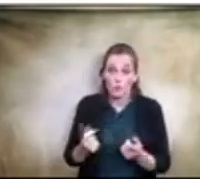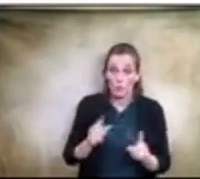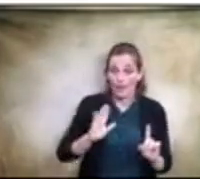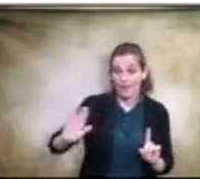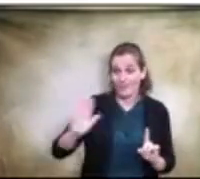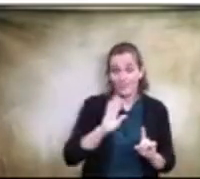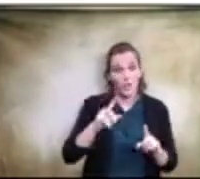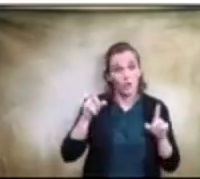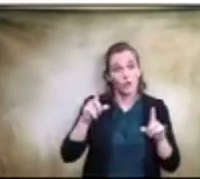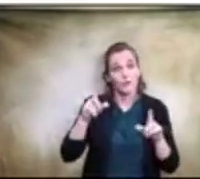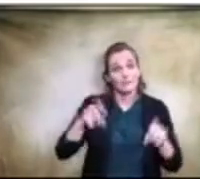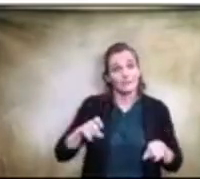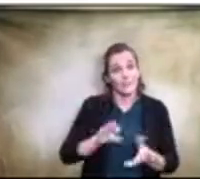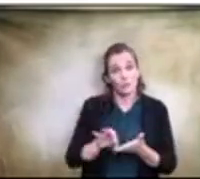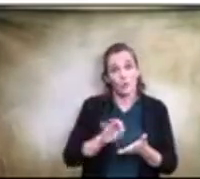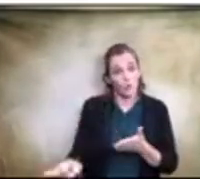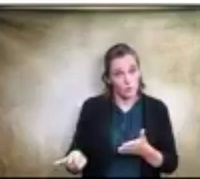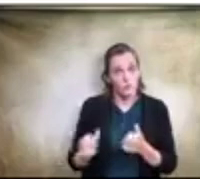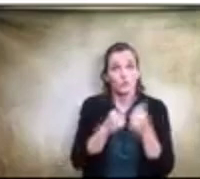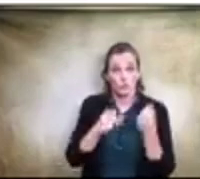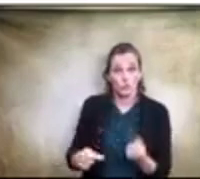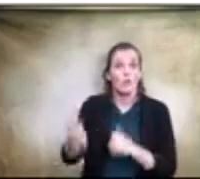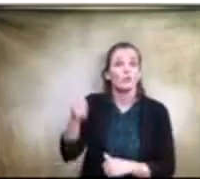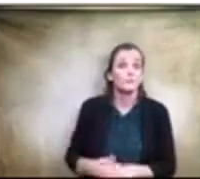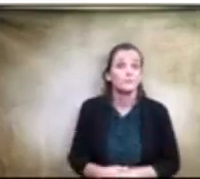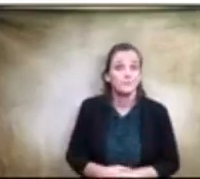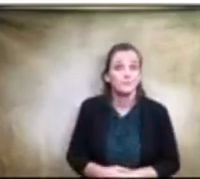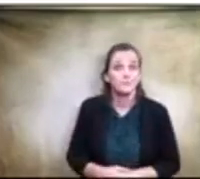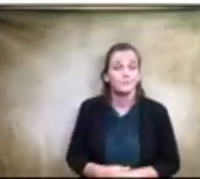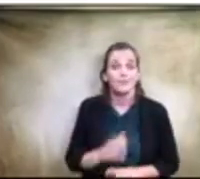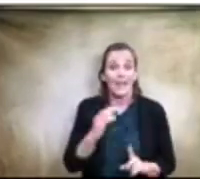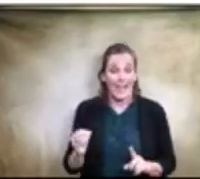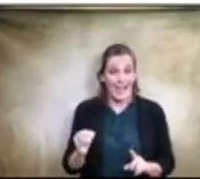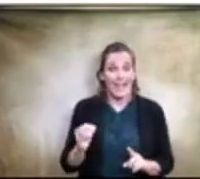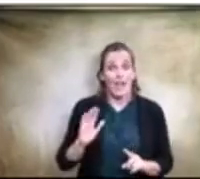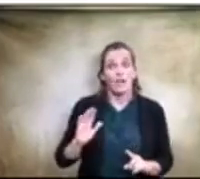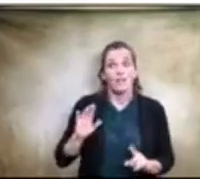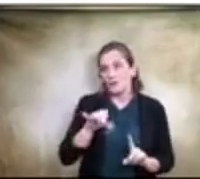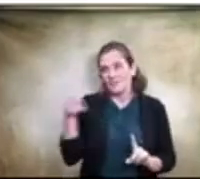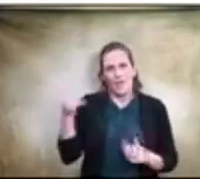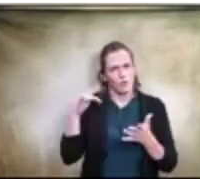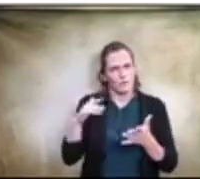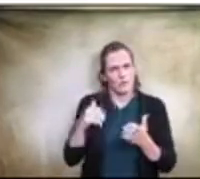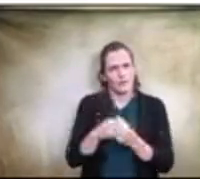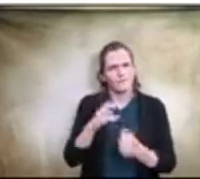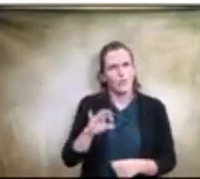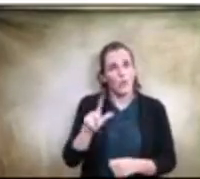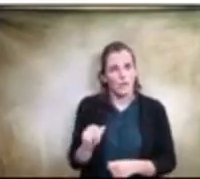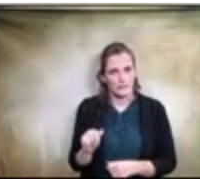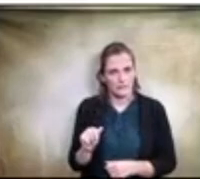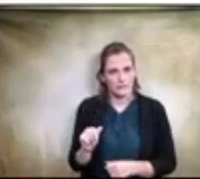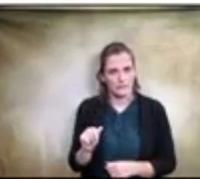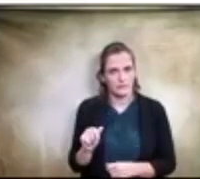much stronger. Their academic outcomes are much stronger. In addition, there was a study in Florida through Harvard